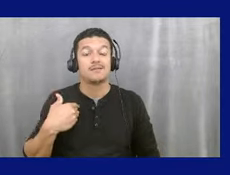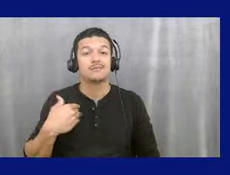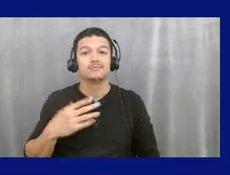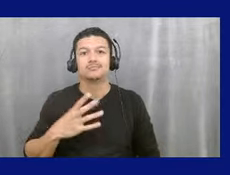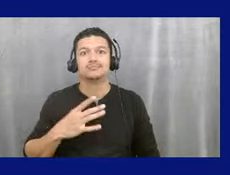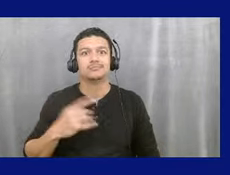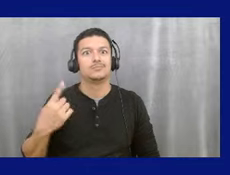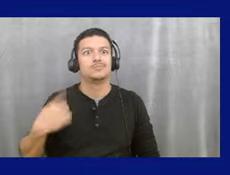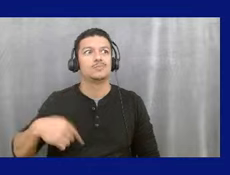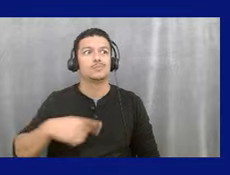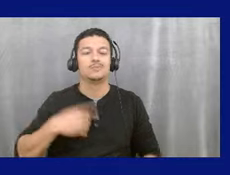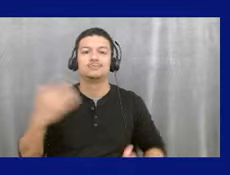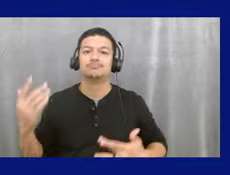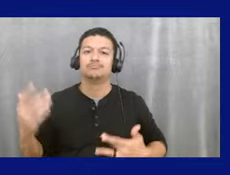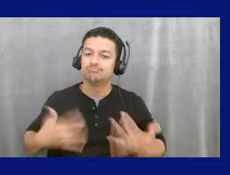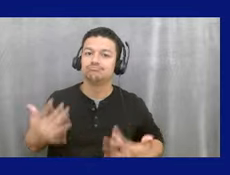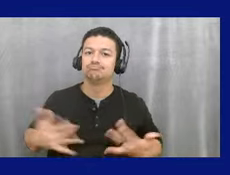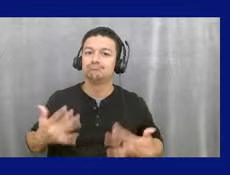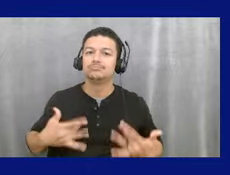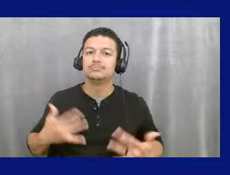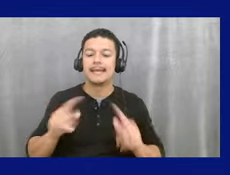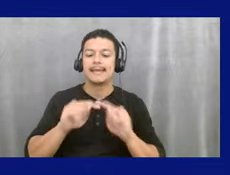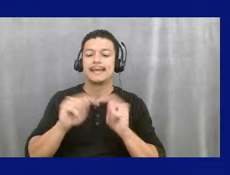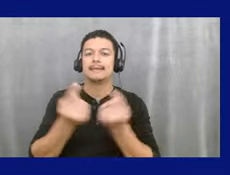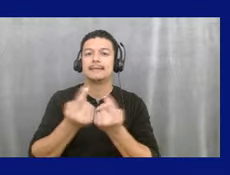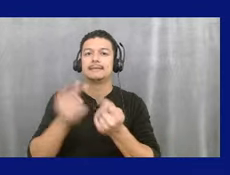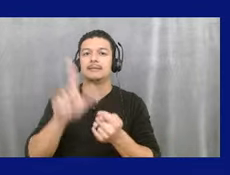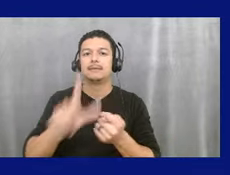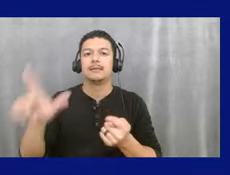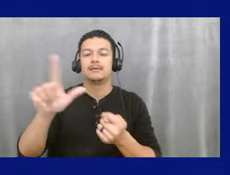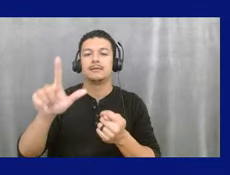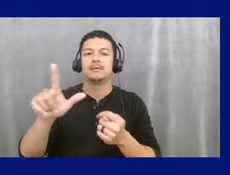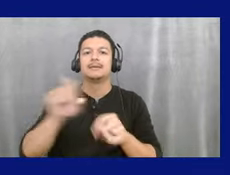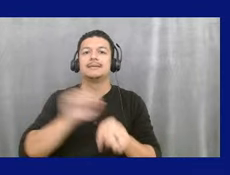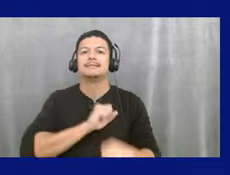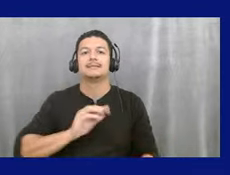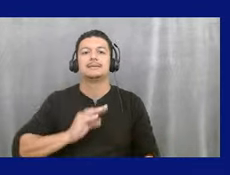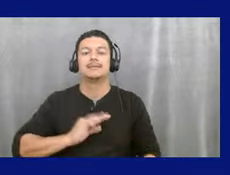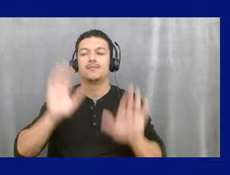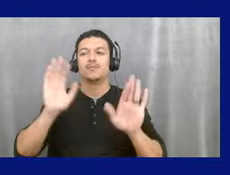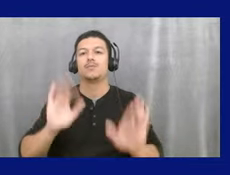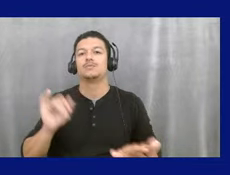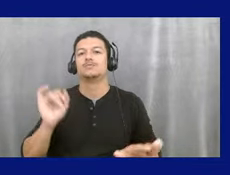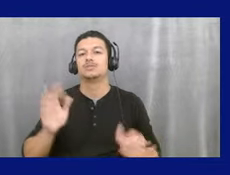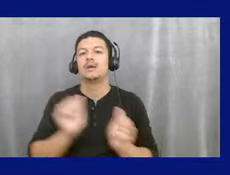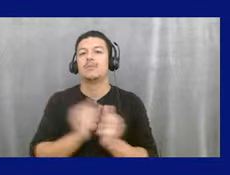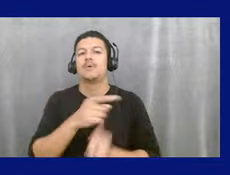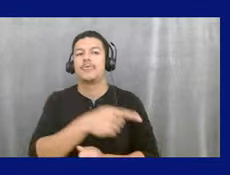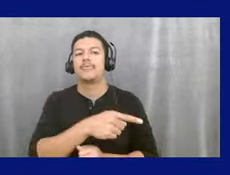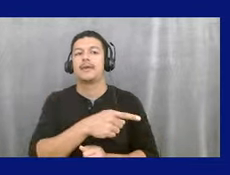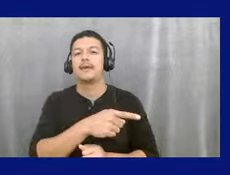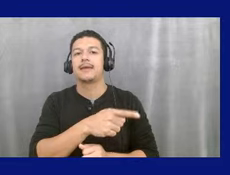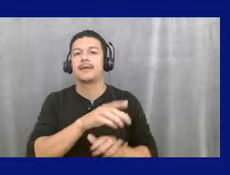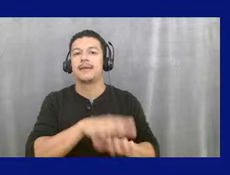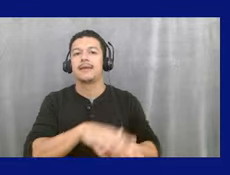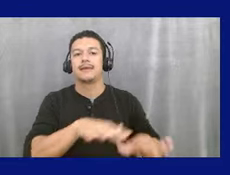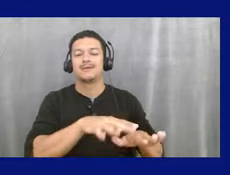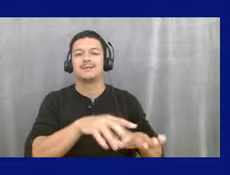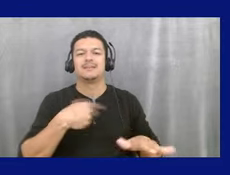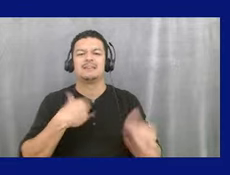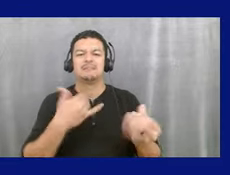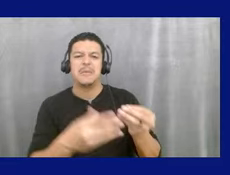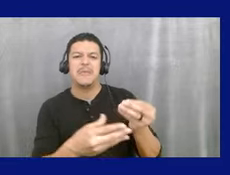about in the, uh, teen librarians and our library staff has done an amazing job with that space. Um, and we're just kind of adding on to those